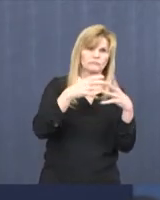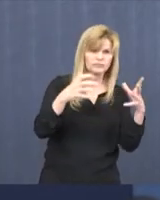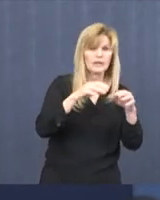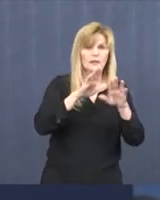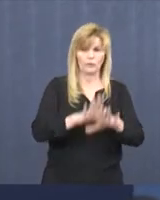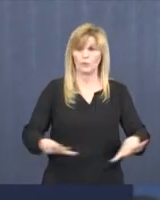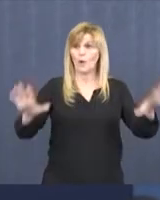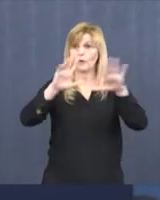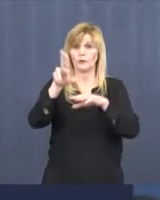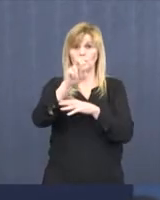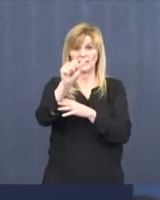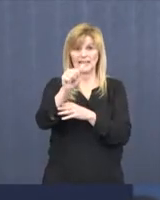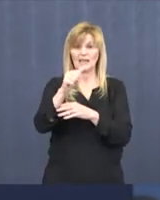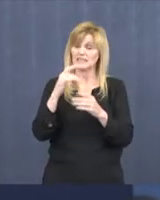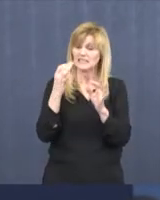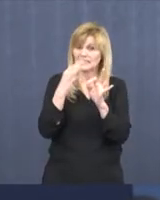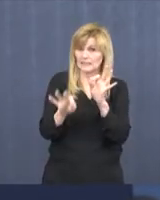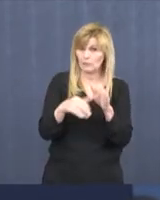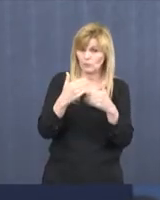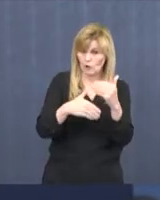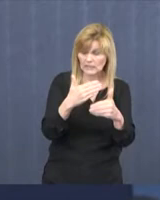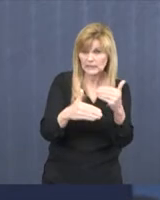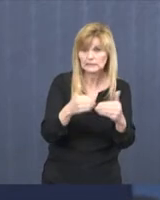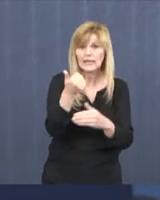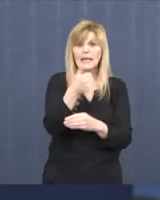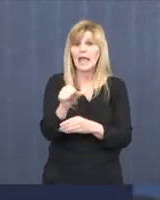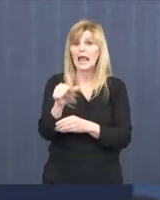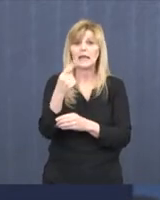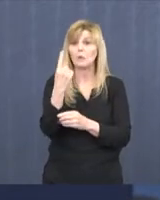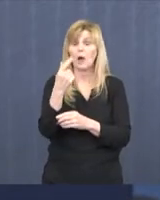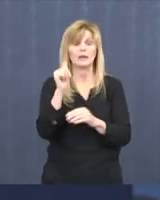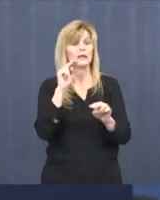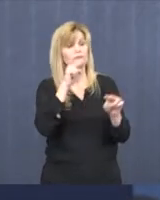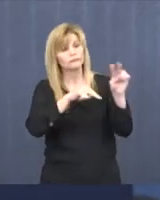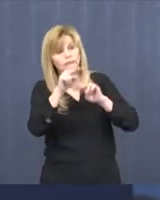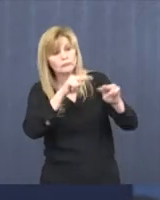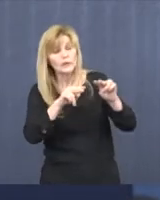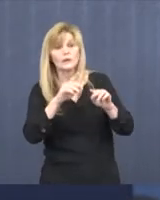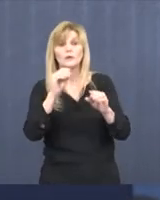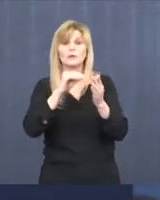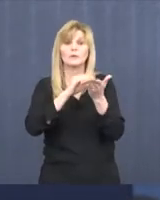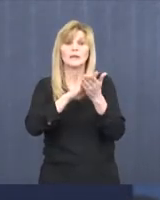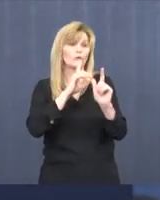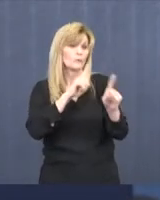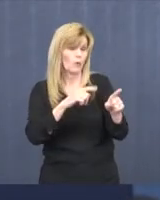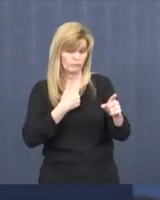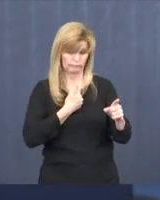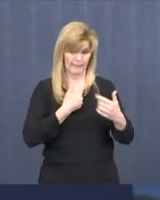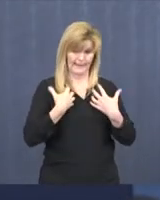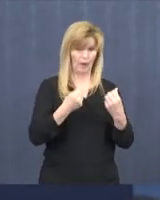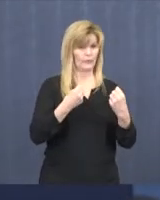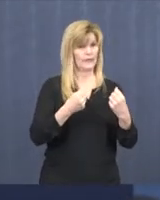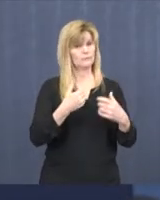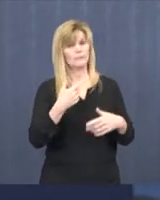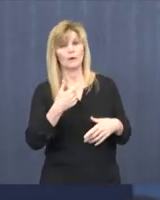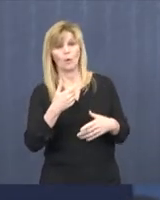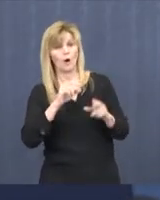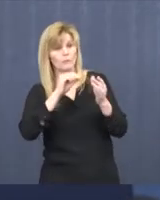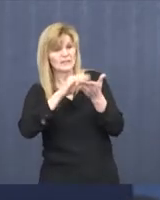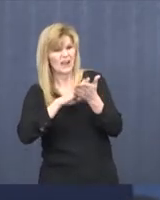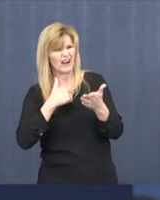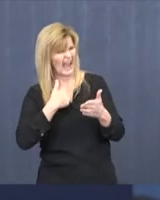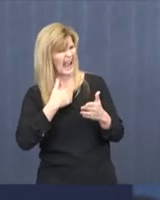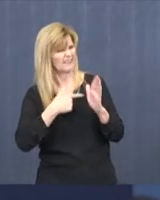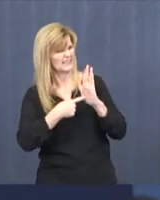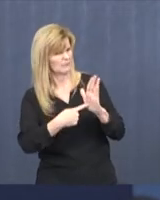it's a simple process. Any of the public can go there. You can report if you're healthy or if you have symptoms. And then public health